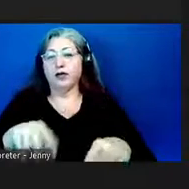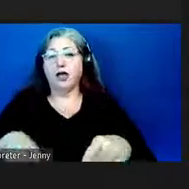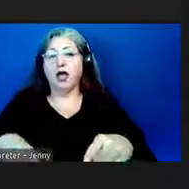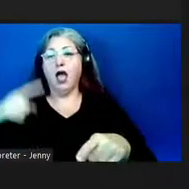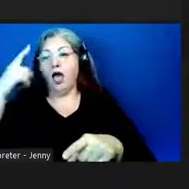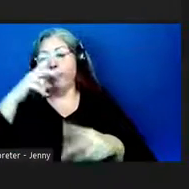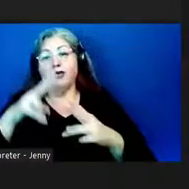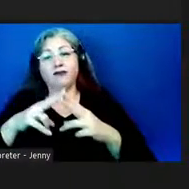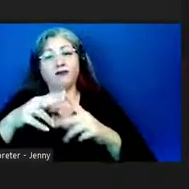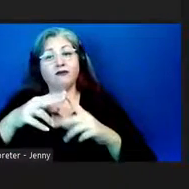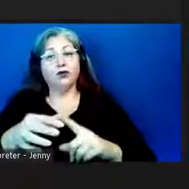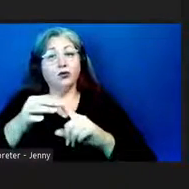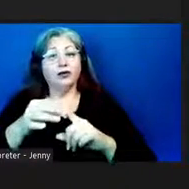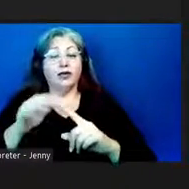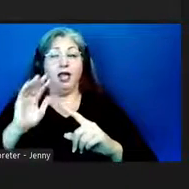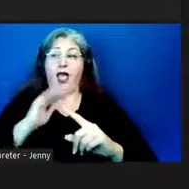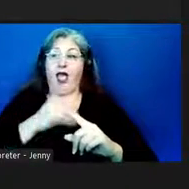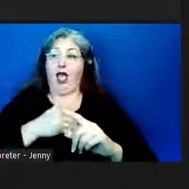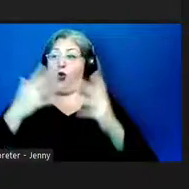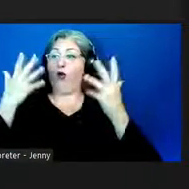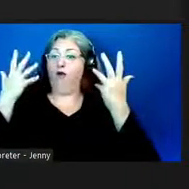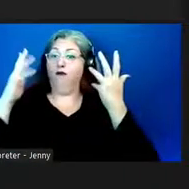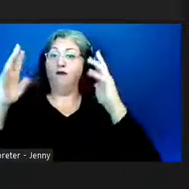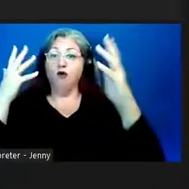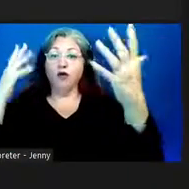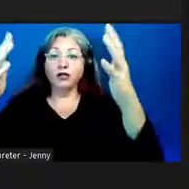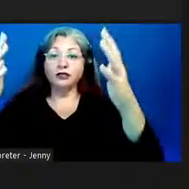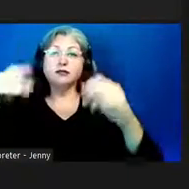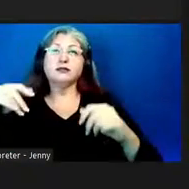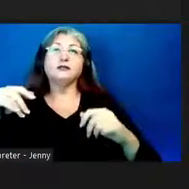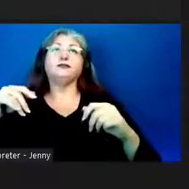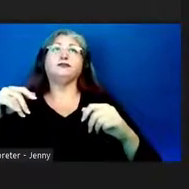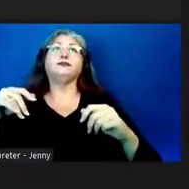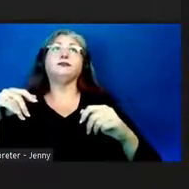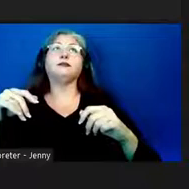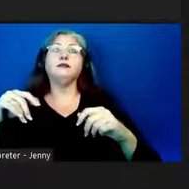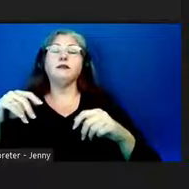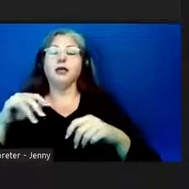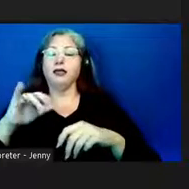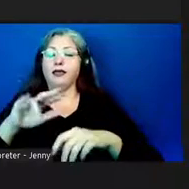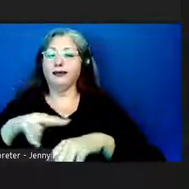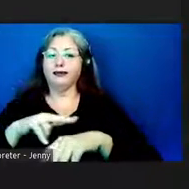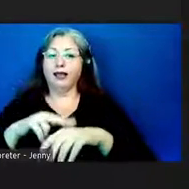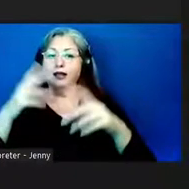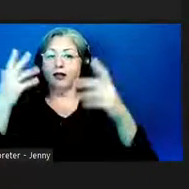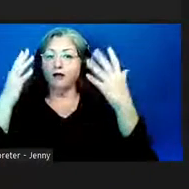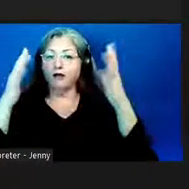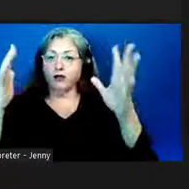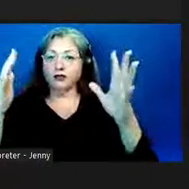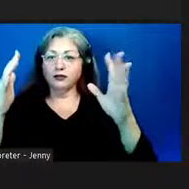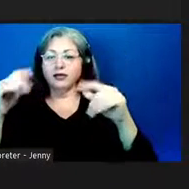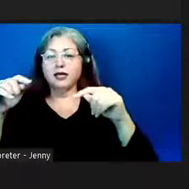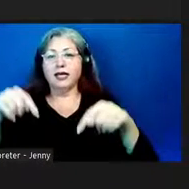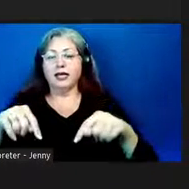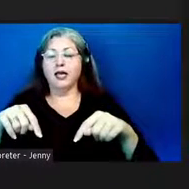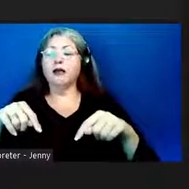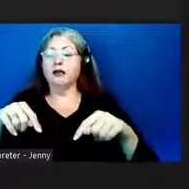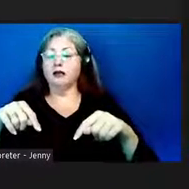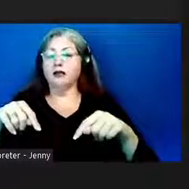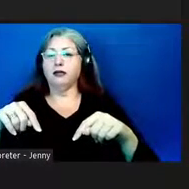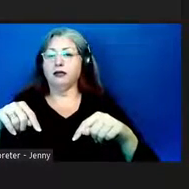unique this forest that we have our uh native forests we actually